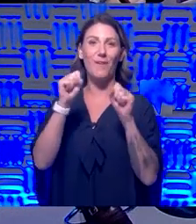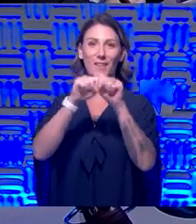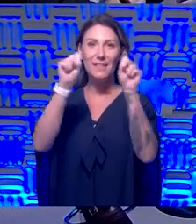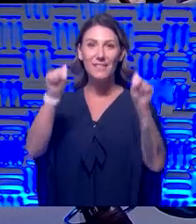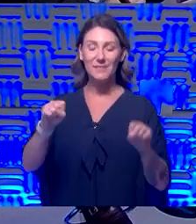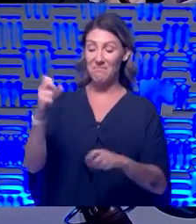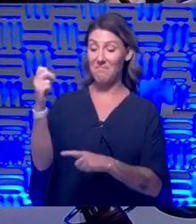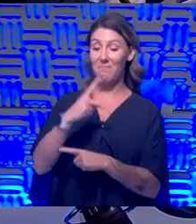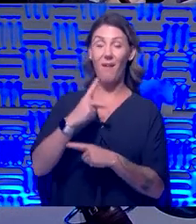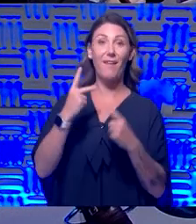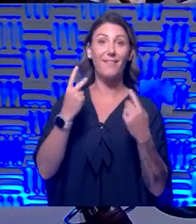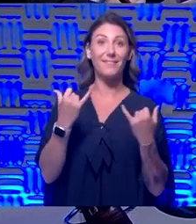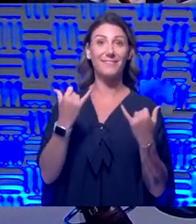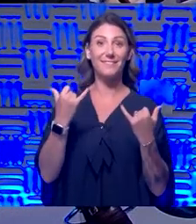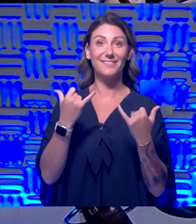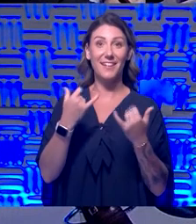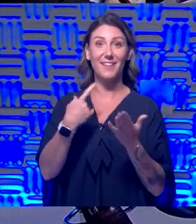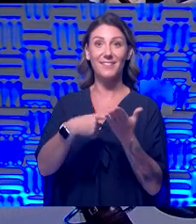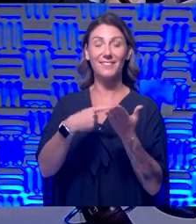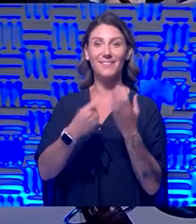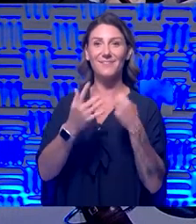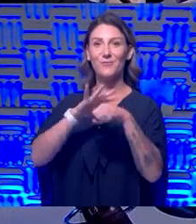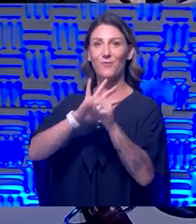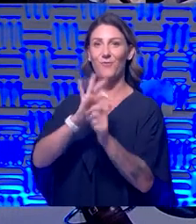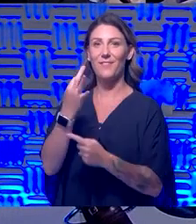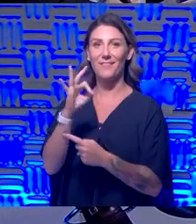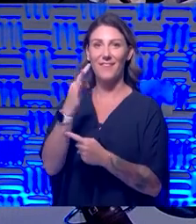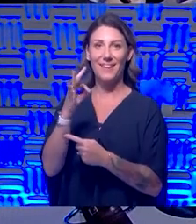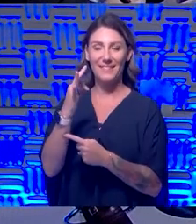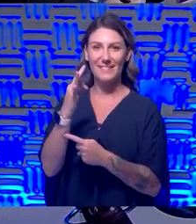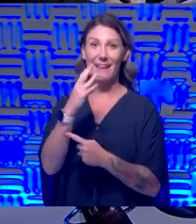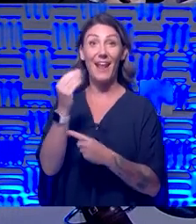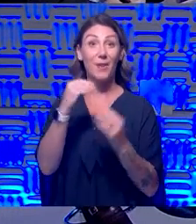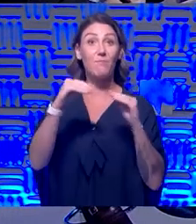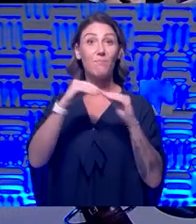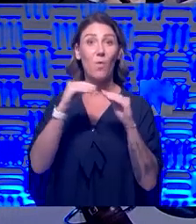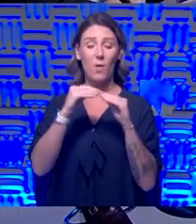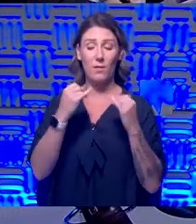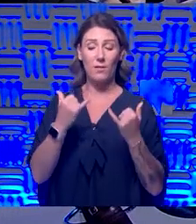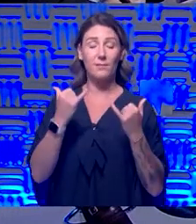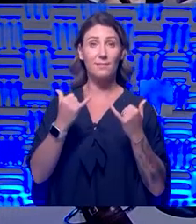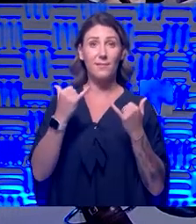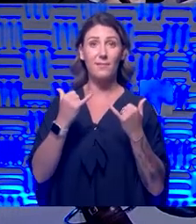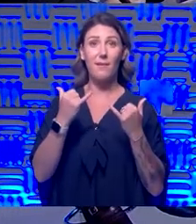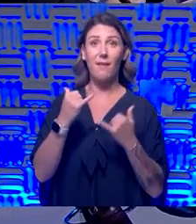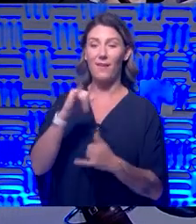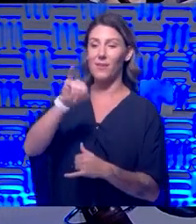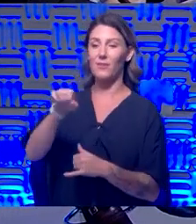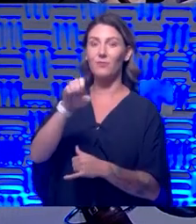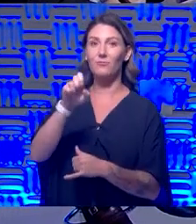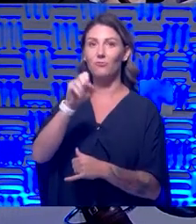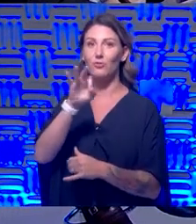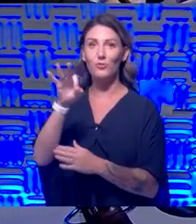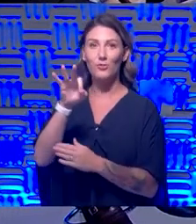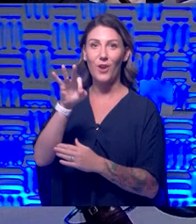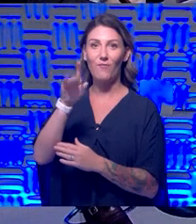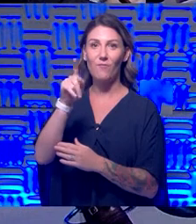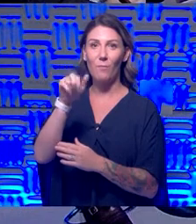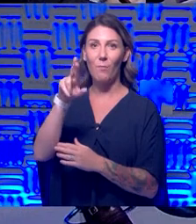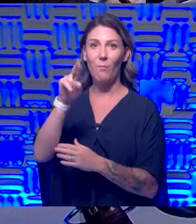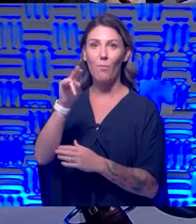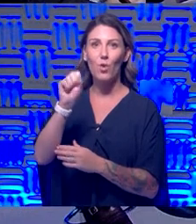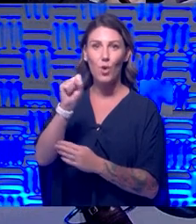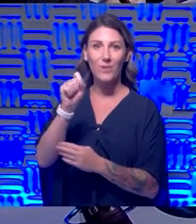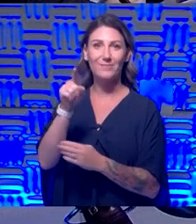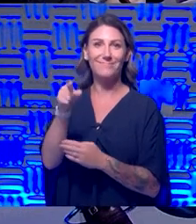COVID and beyond. Today I am joined by a couple of very special guests. Jeff Burns is a neurologist here and co-director